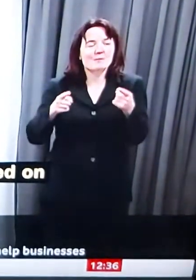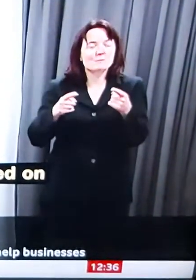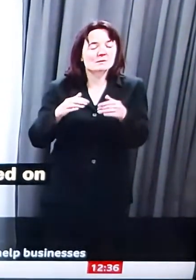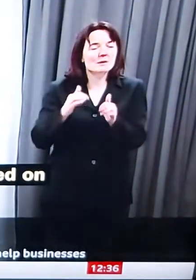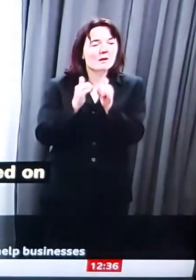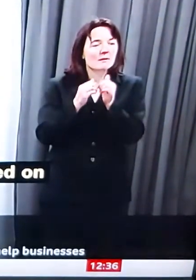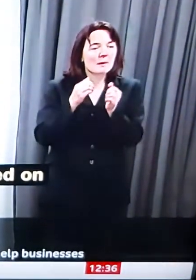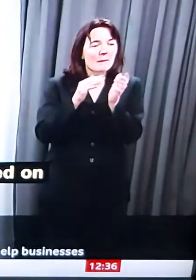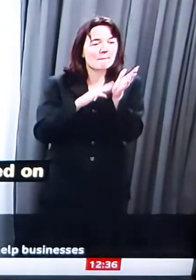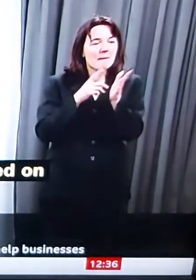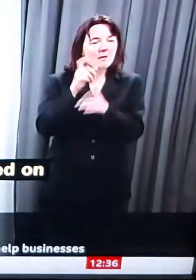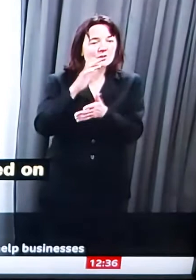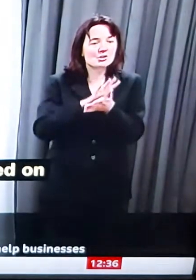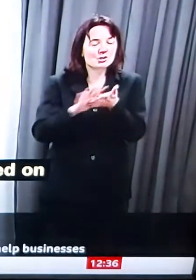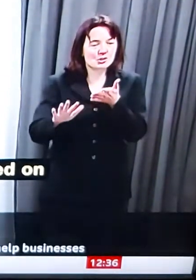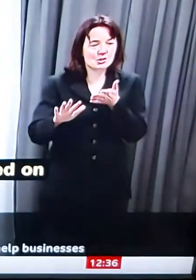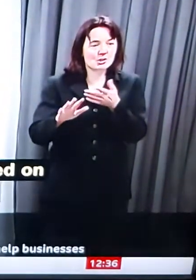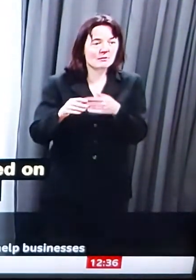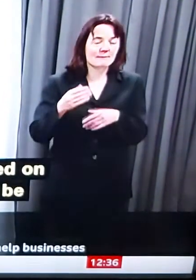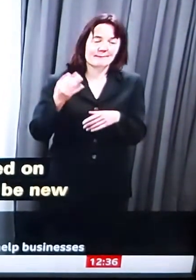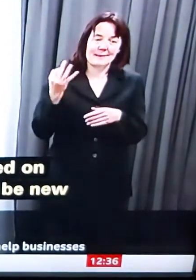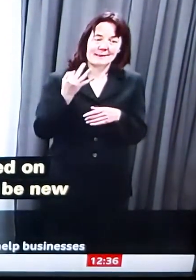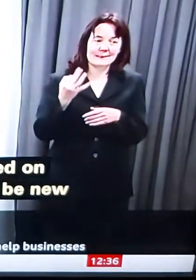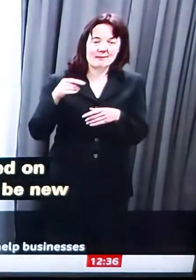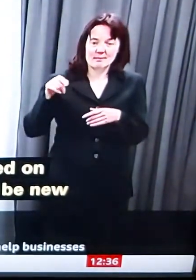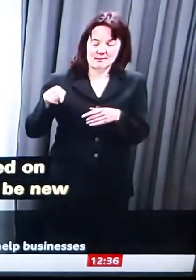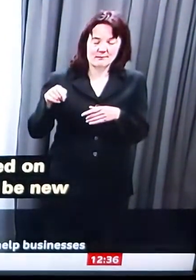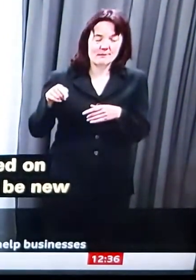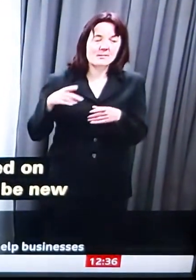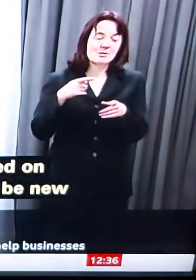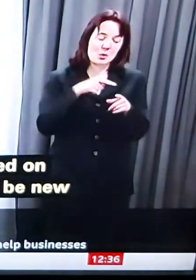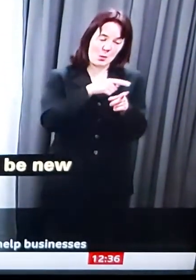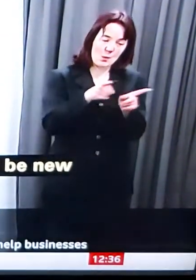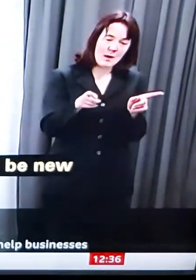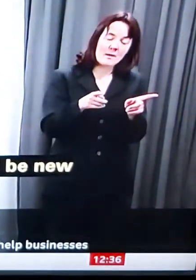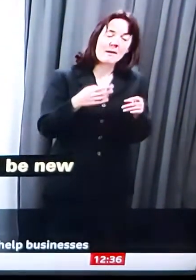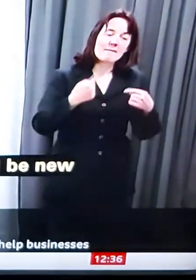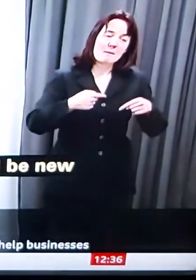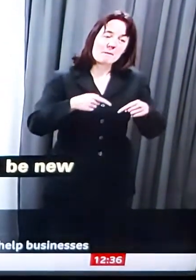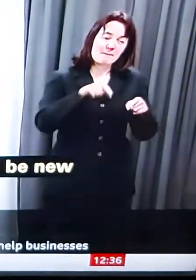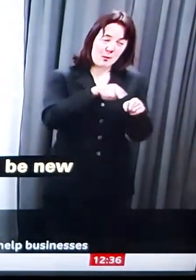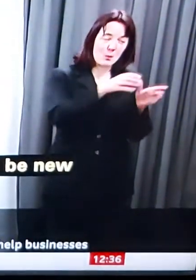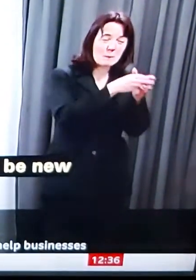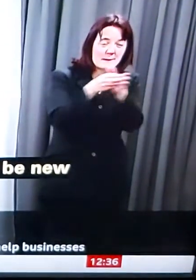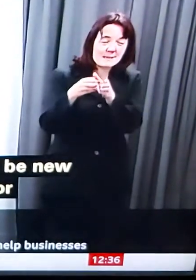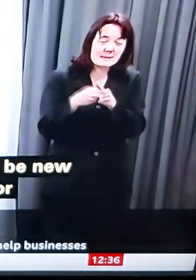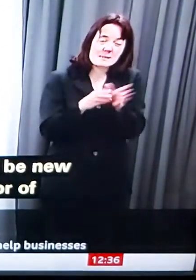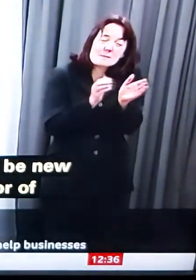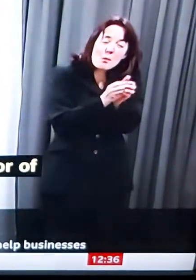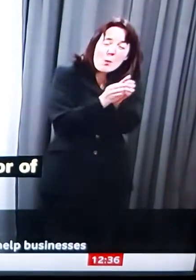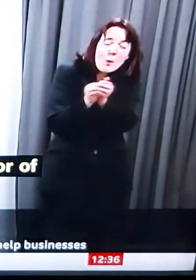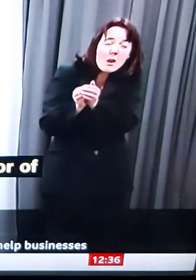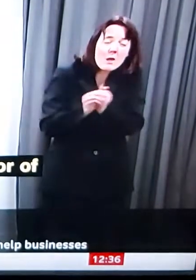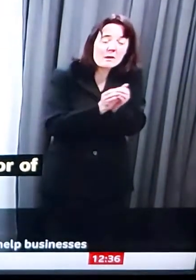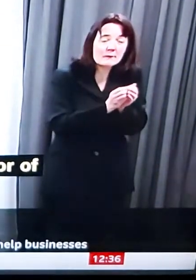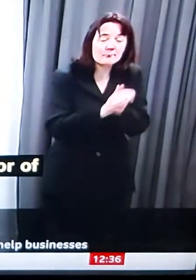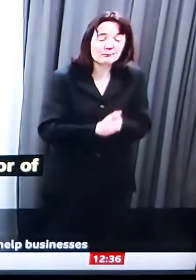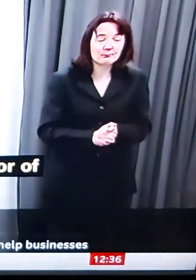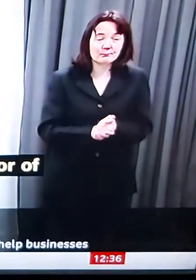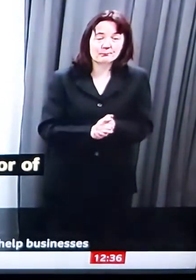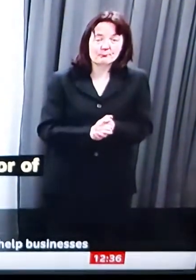this will be new money available to that sector of the Welsh economy. Then that £400 million